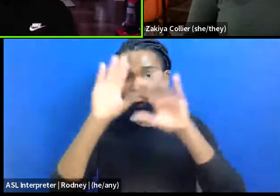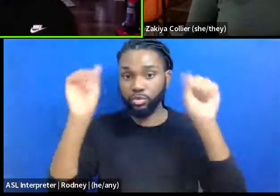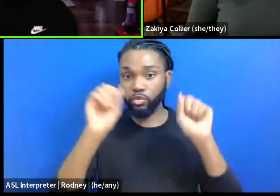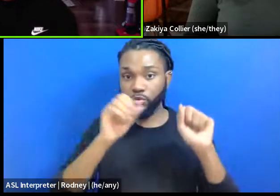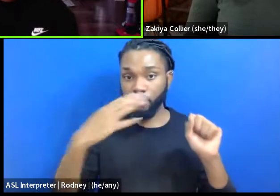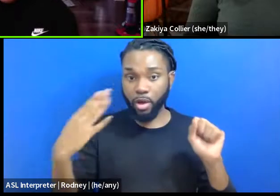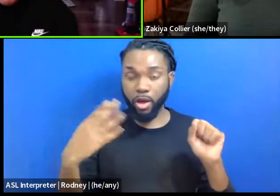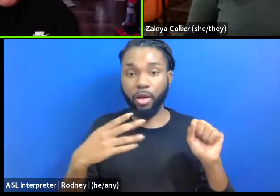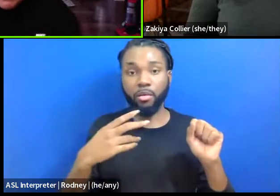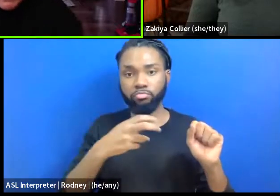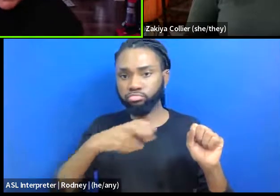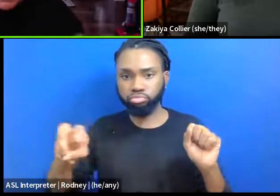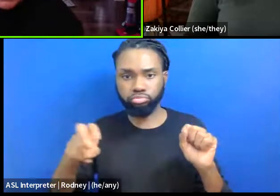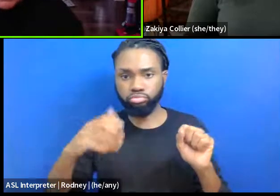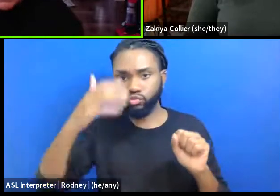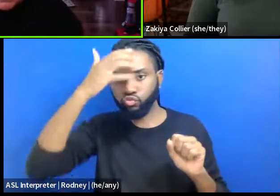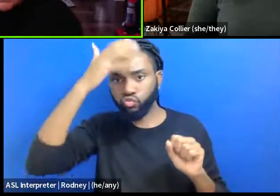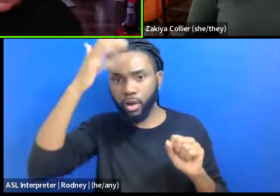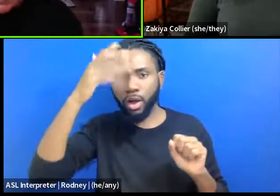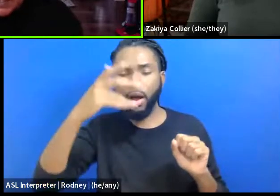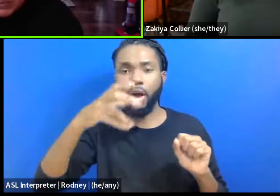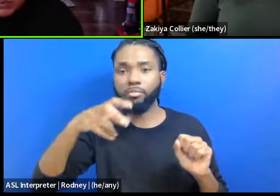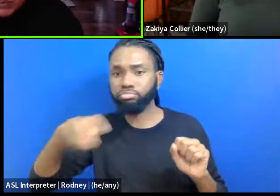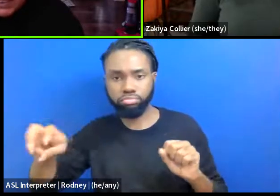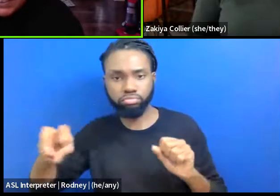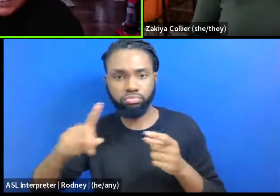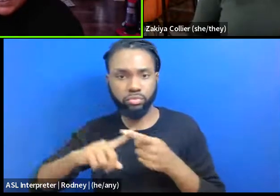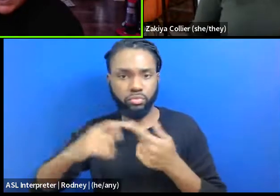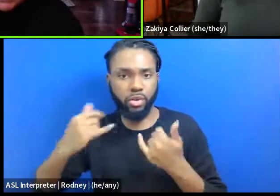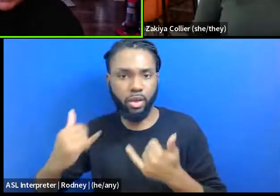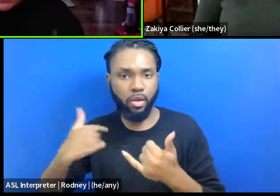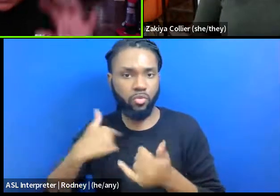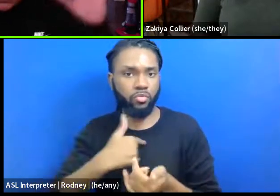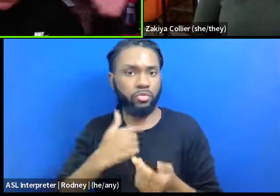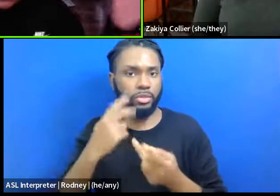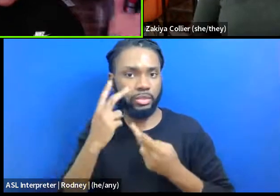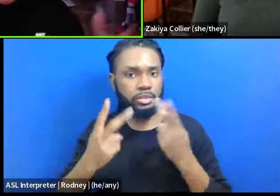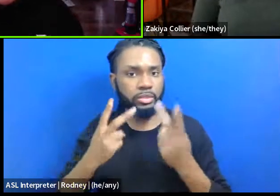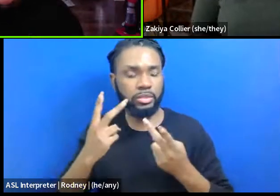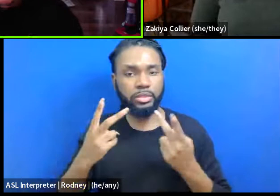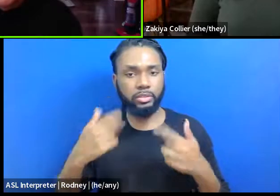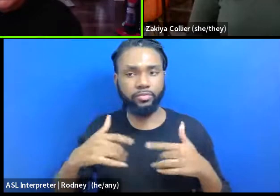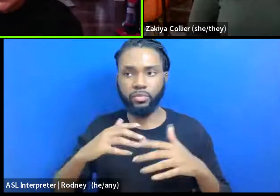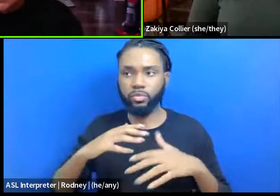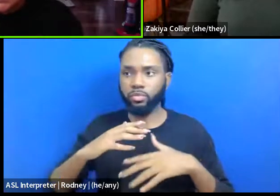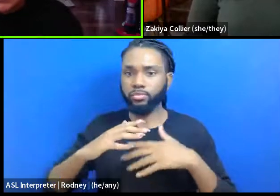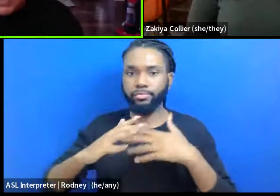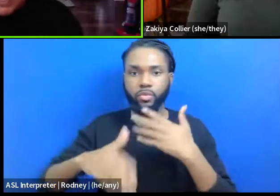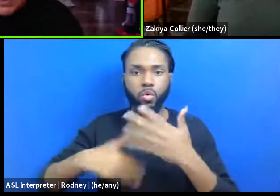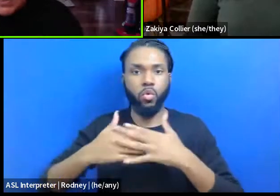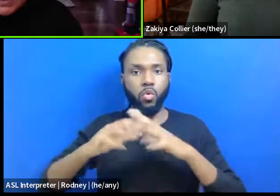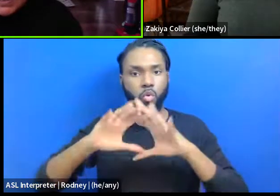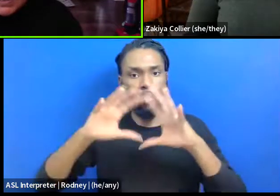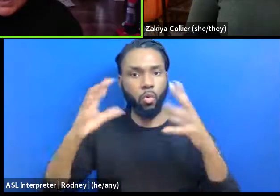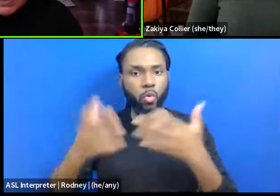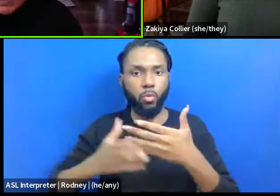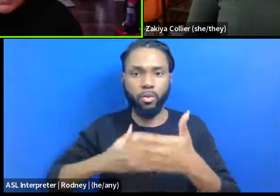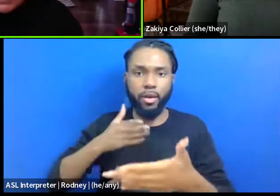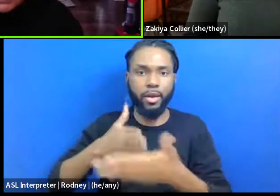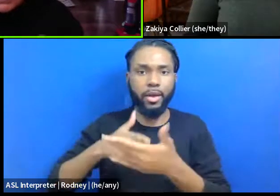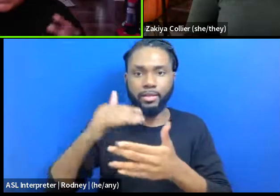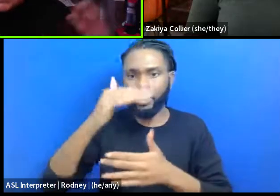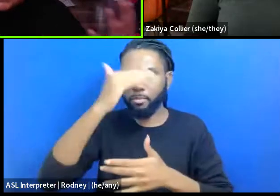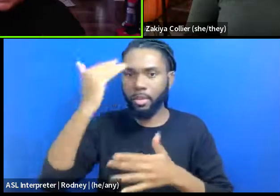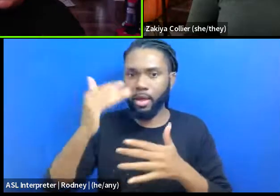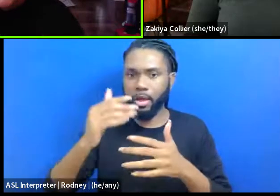Donald Trump and then going into where we are now, where we're seeing like this whole global anti-blackness, this anti